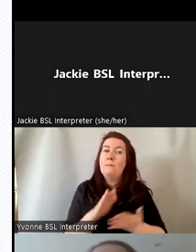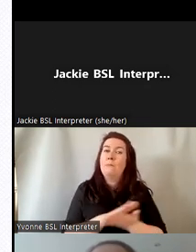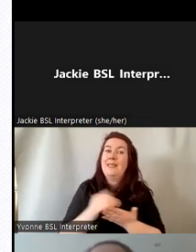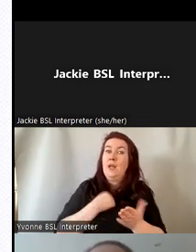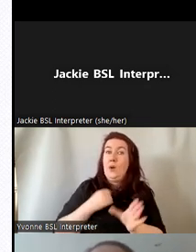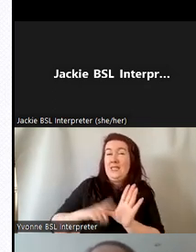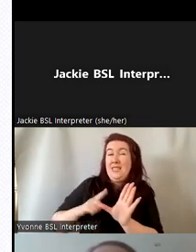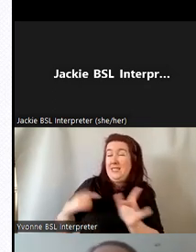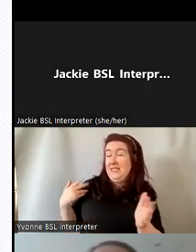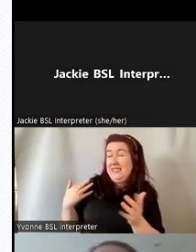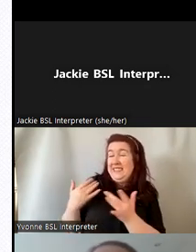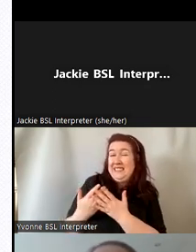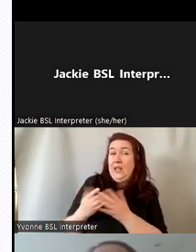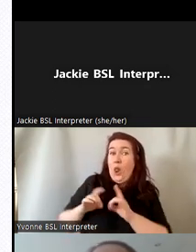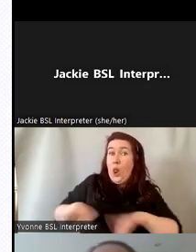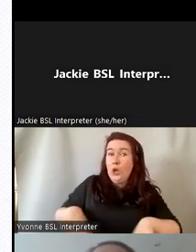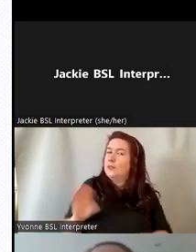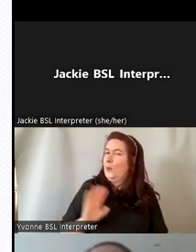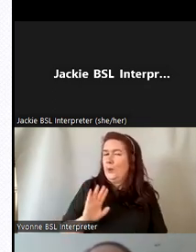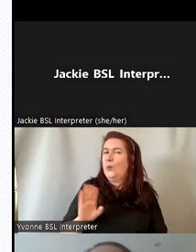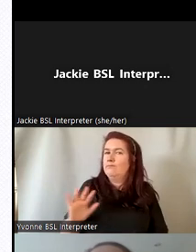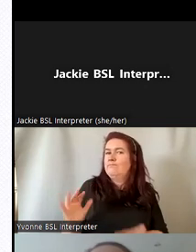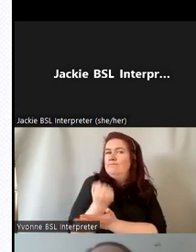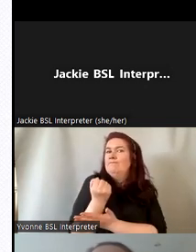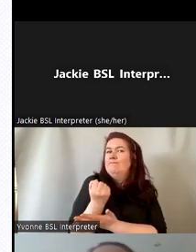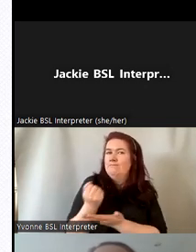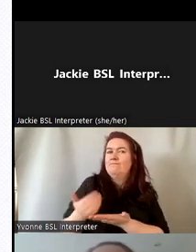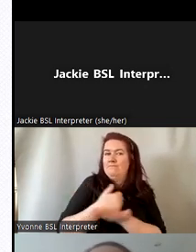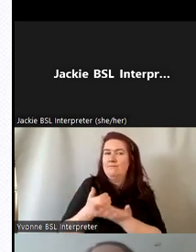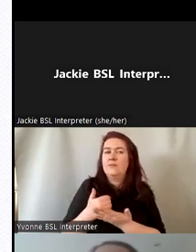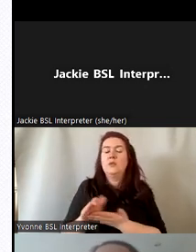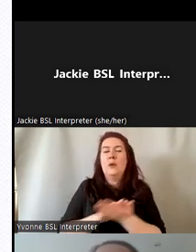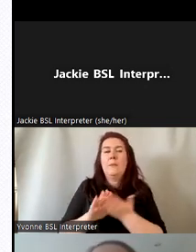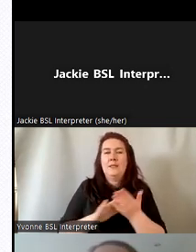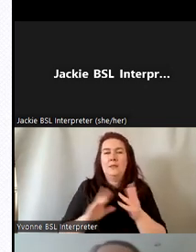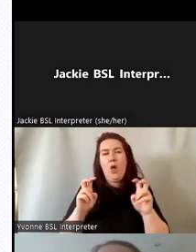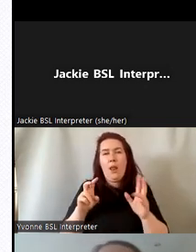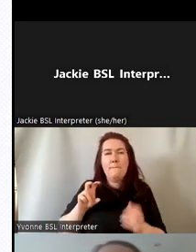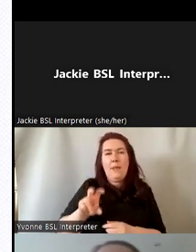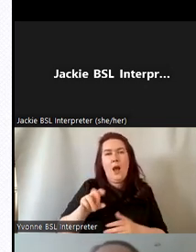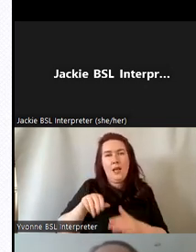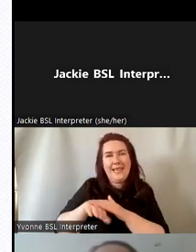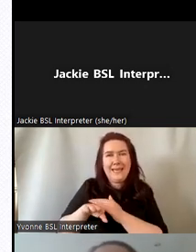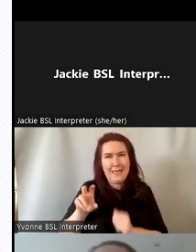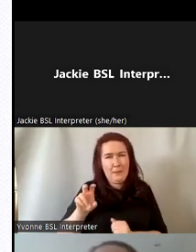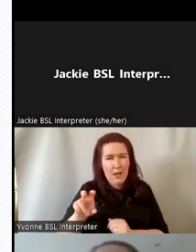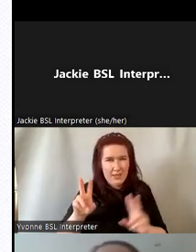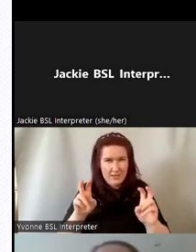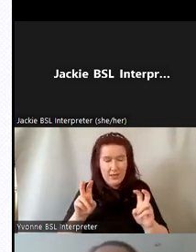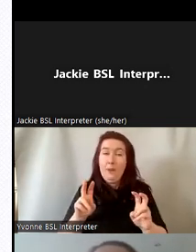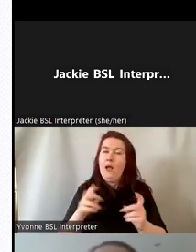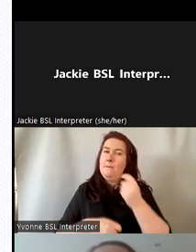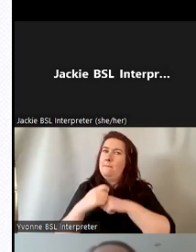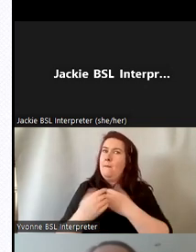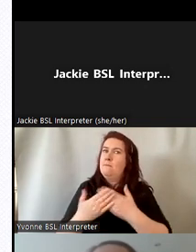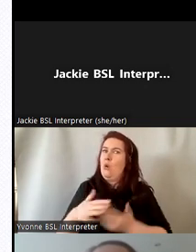wasn't lost and however this plugin it added to the complexity of the the database so